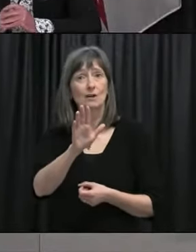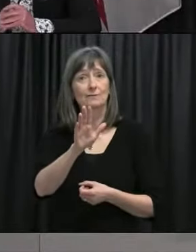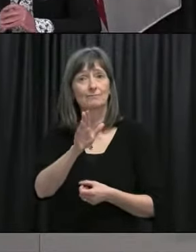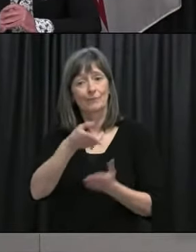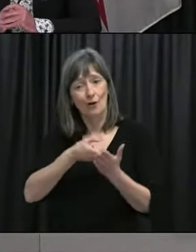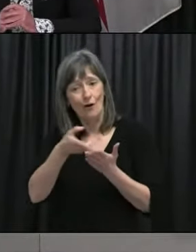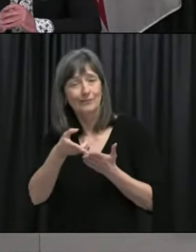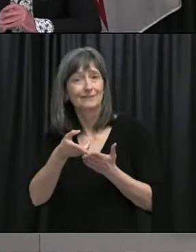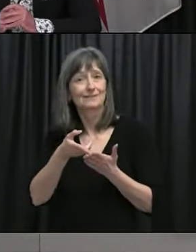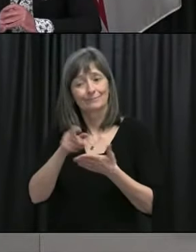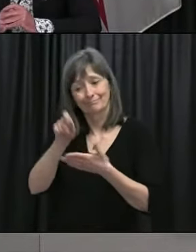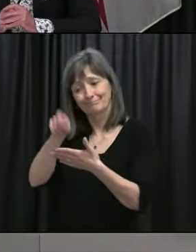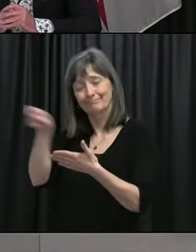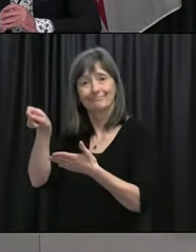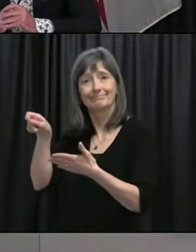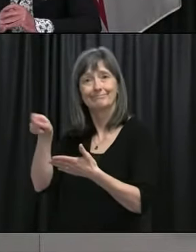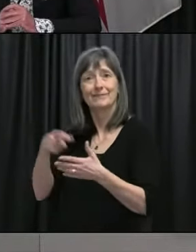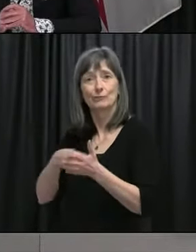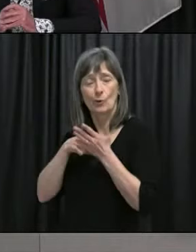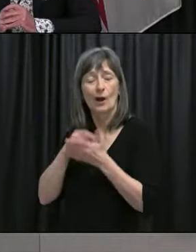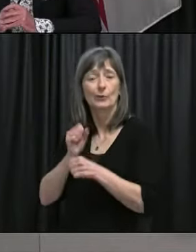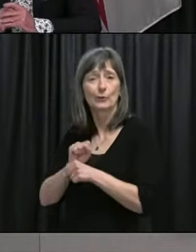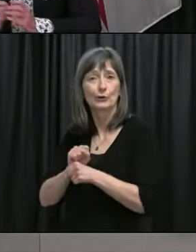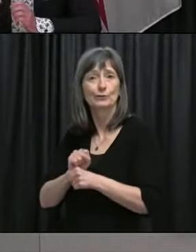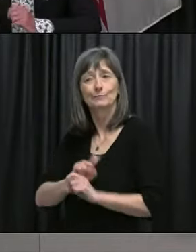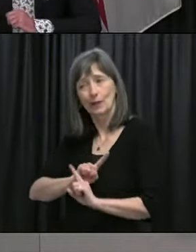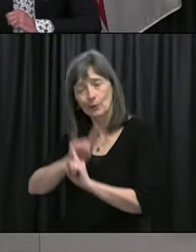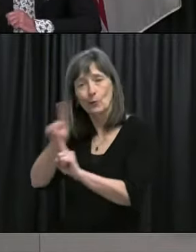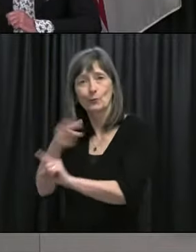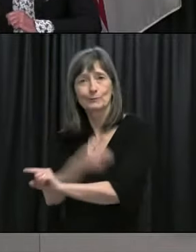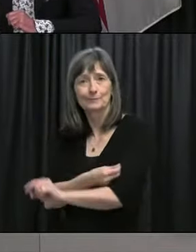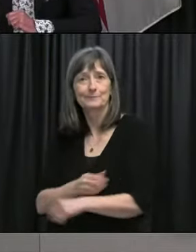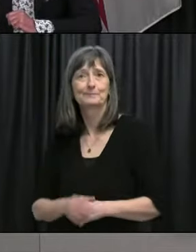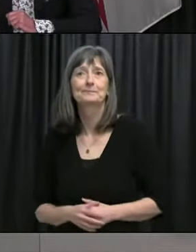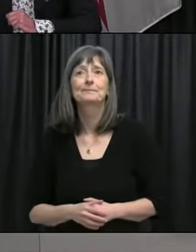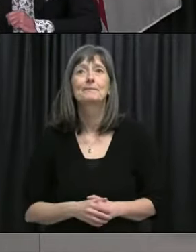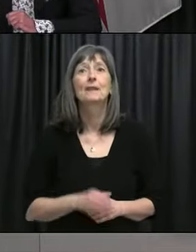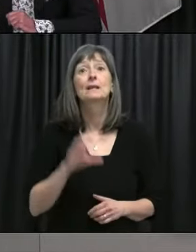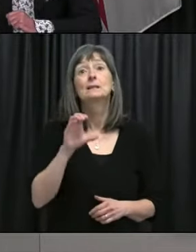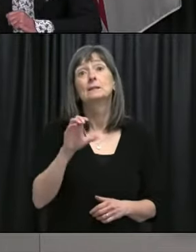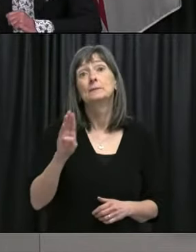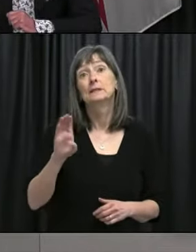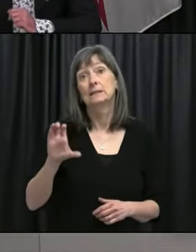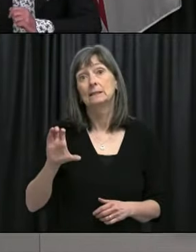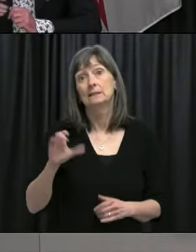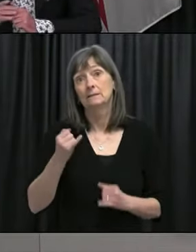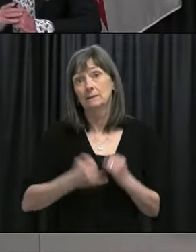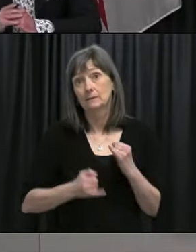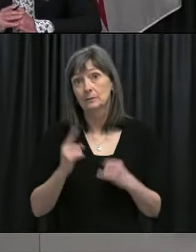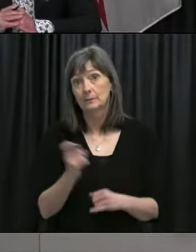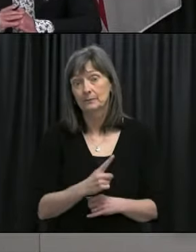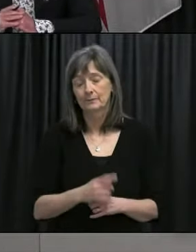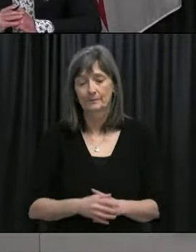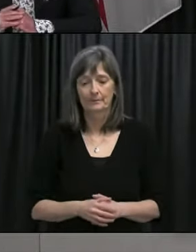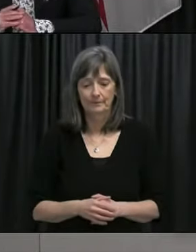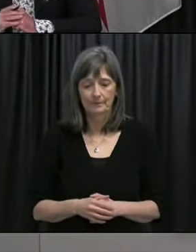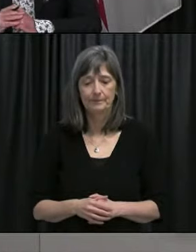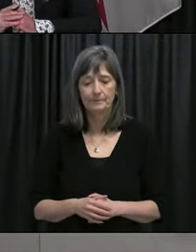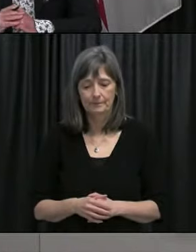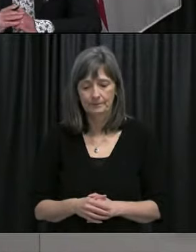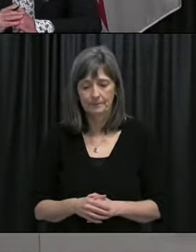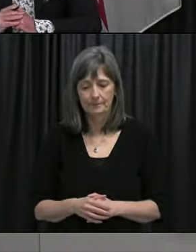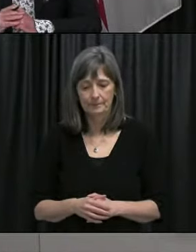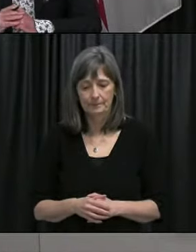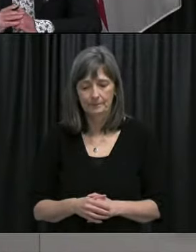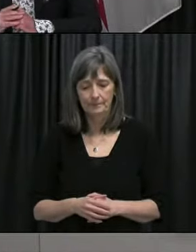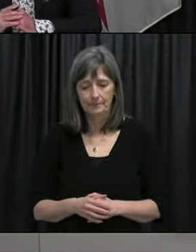Okay. Thank you. Peter Cowan with CBC. Do you have a final question? I do. We are expecting